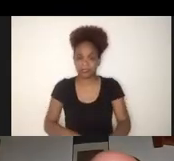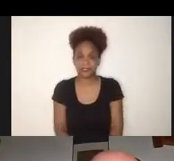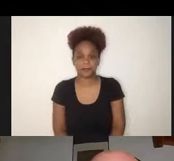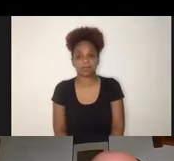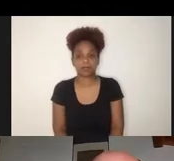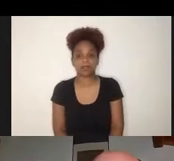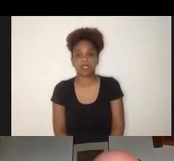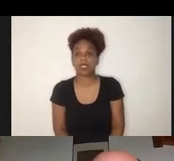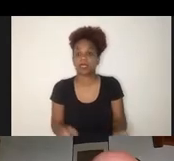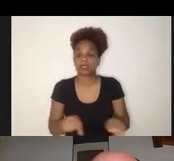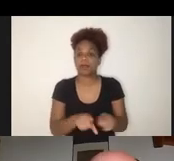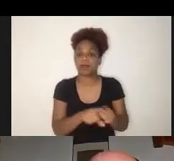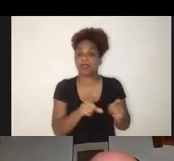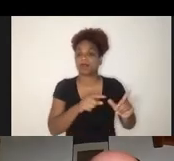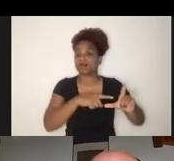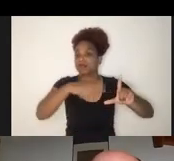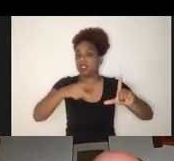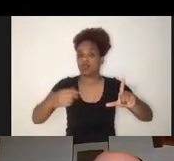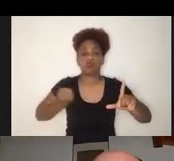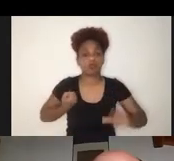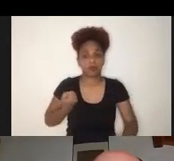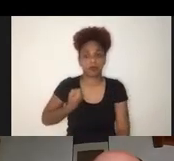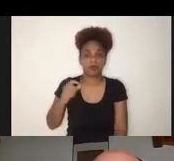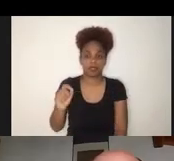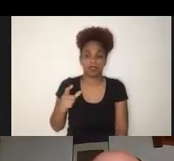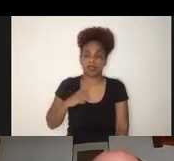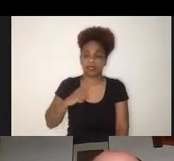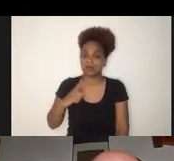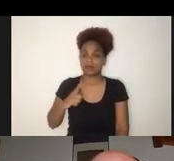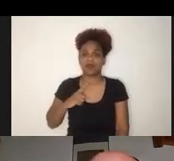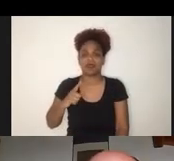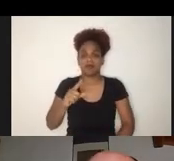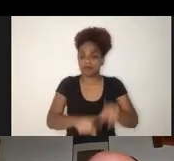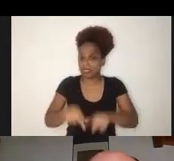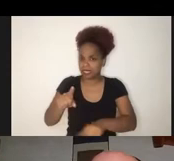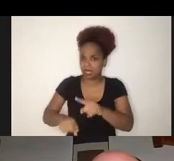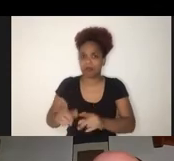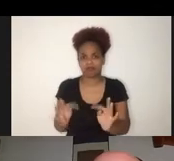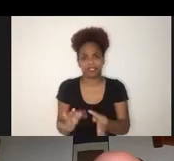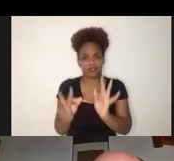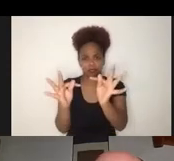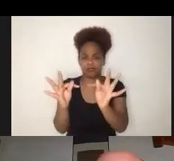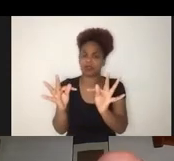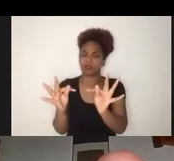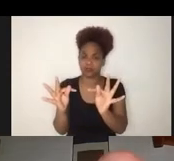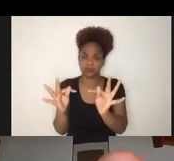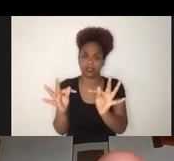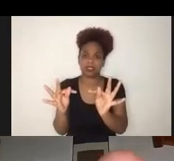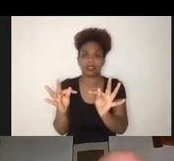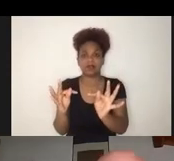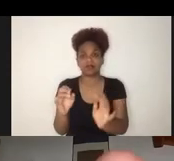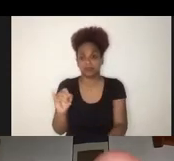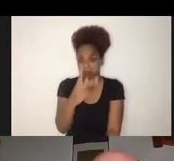teachers can use for instruction. Here, Brazil is really at the far end of the distribution